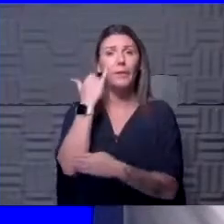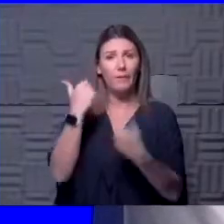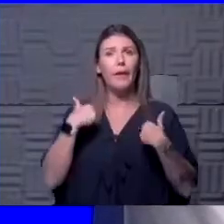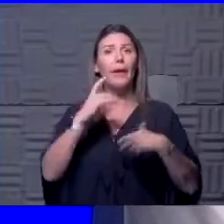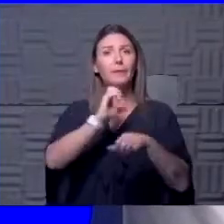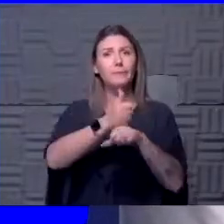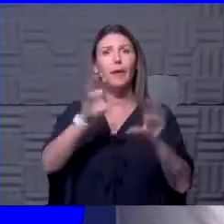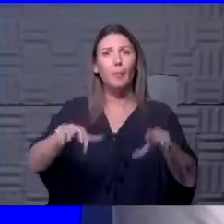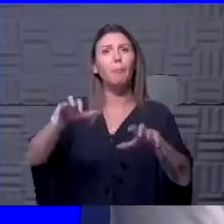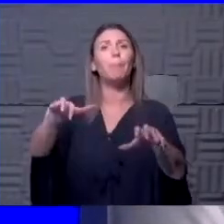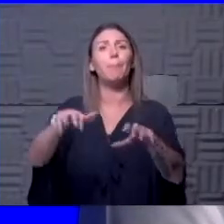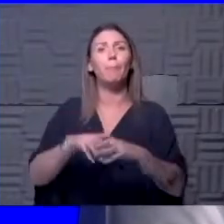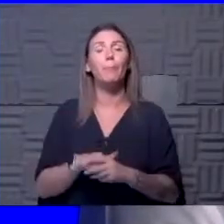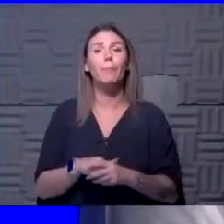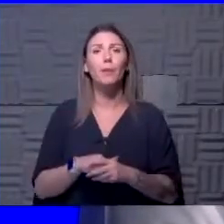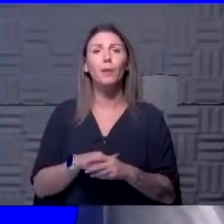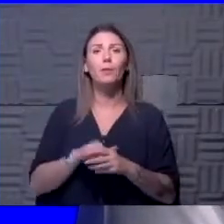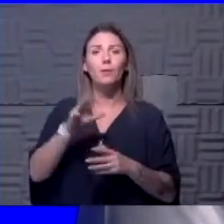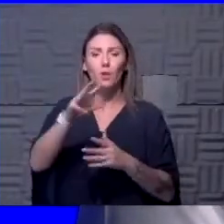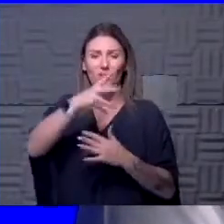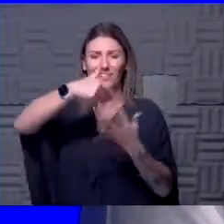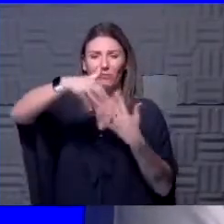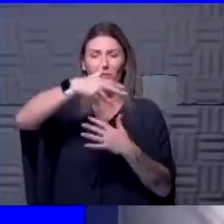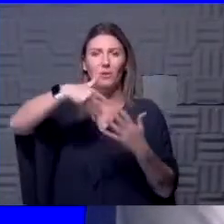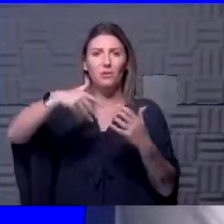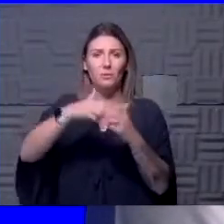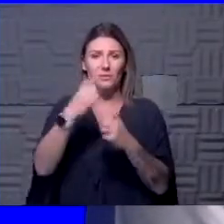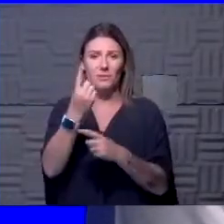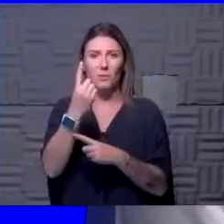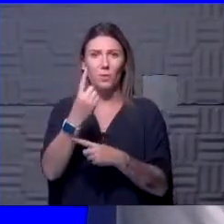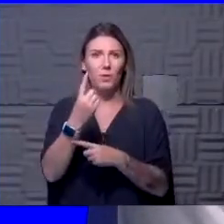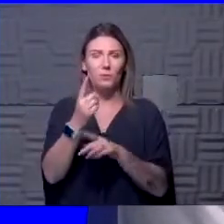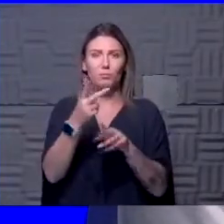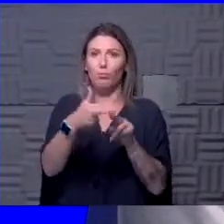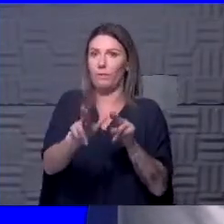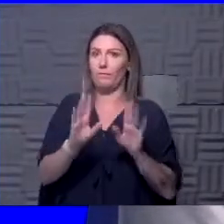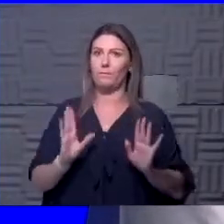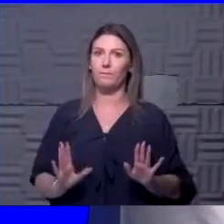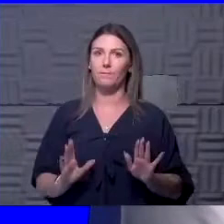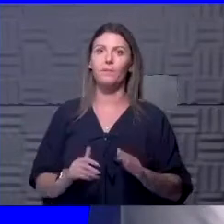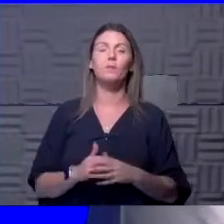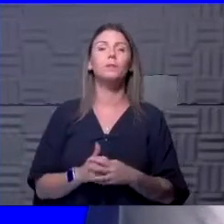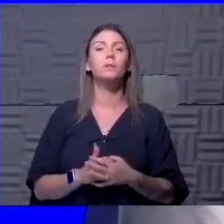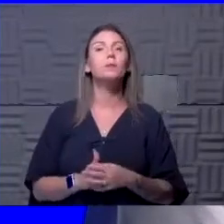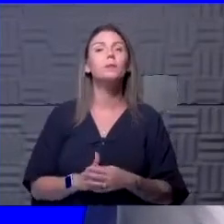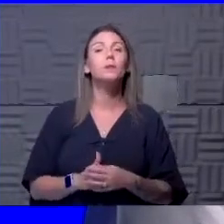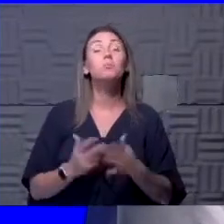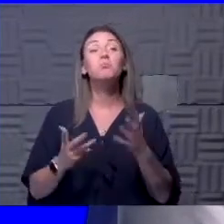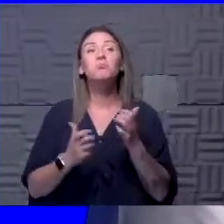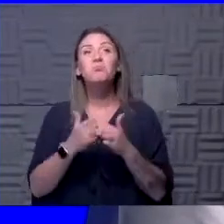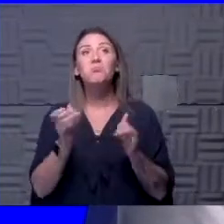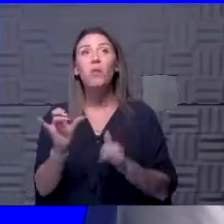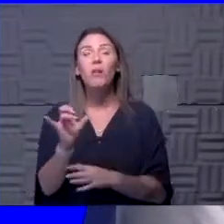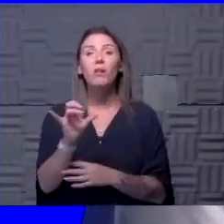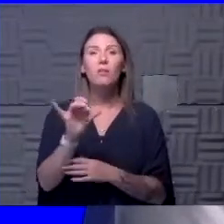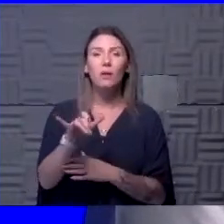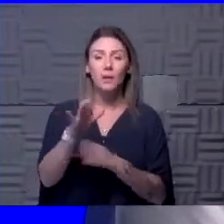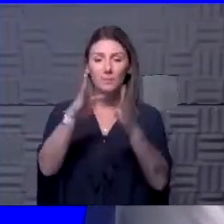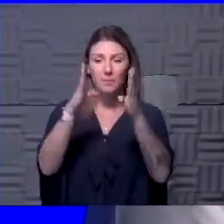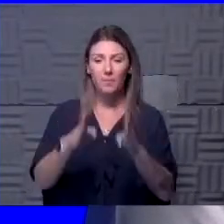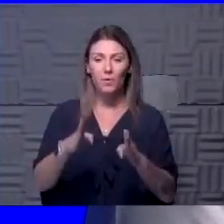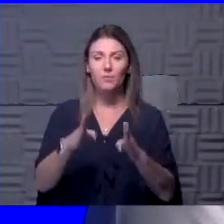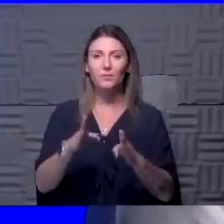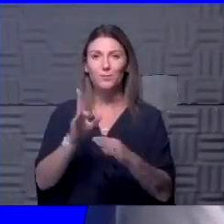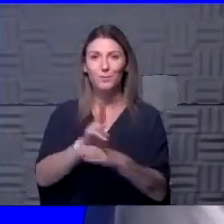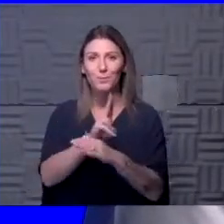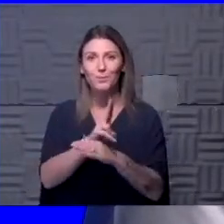-through clinics available, your interaction with somebody is going to be very brief. Most likely that person is going to